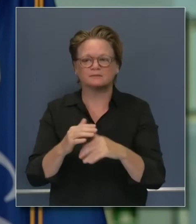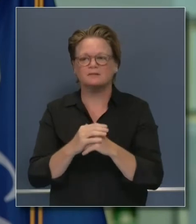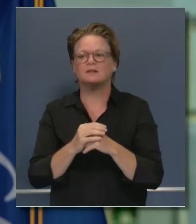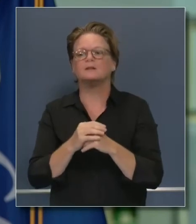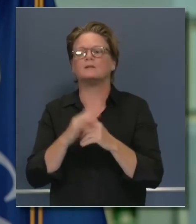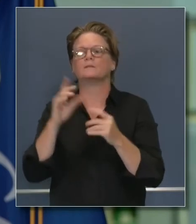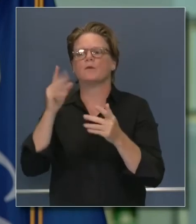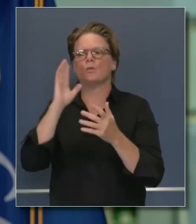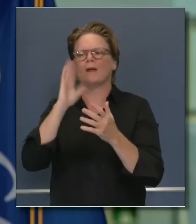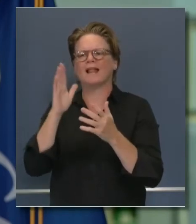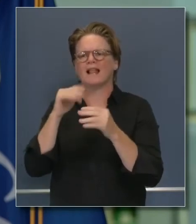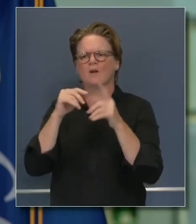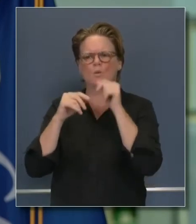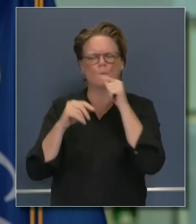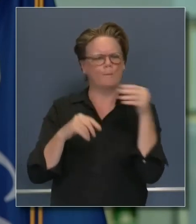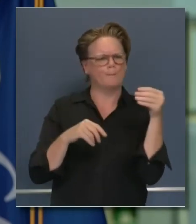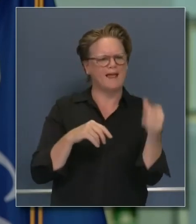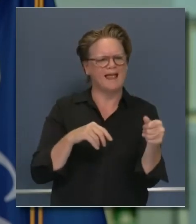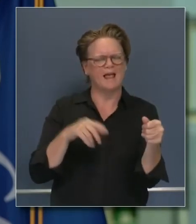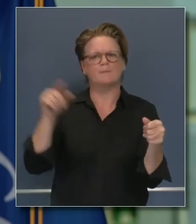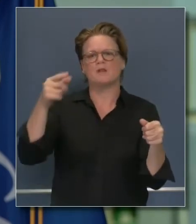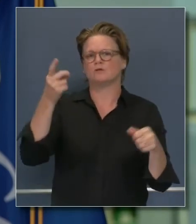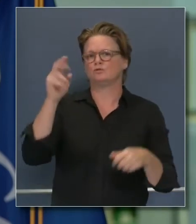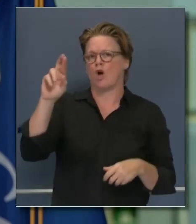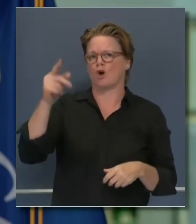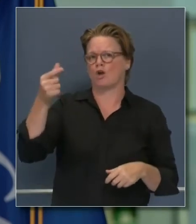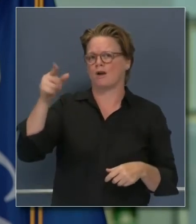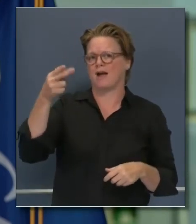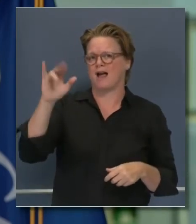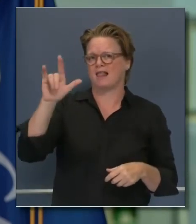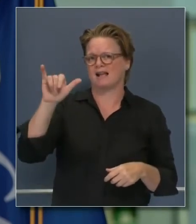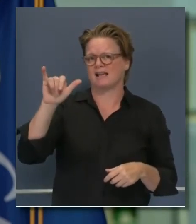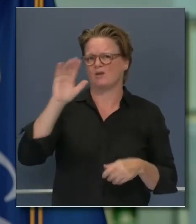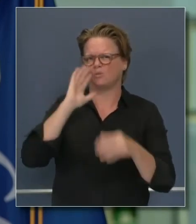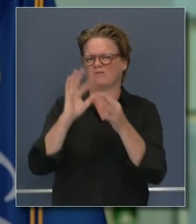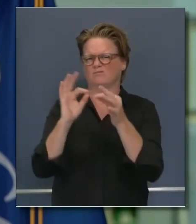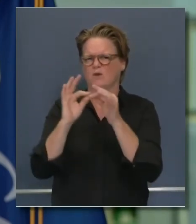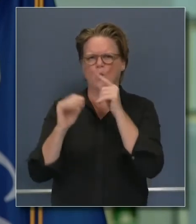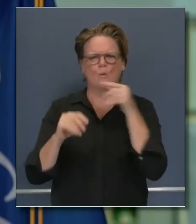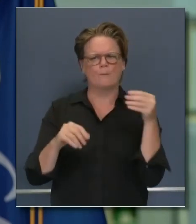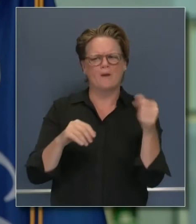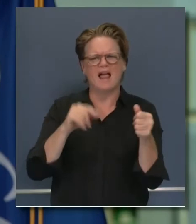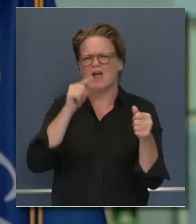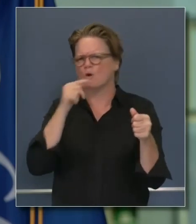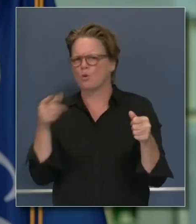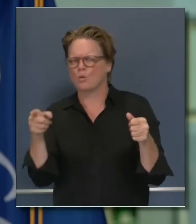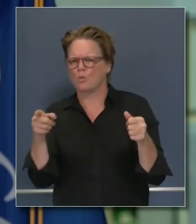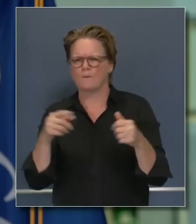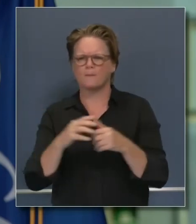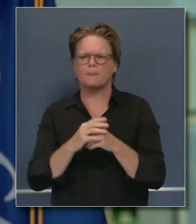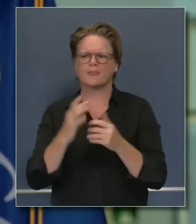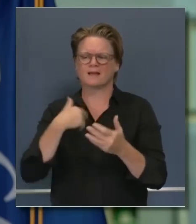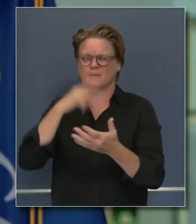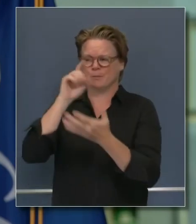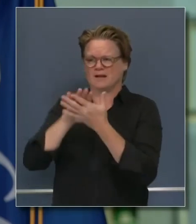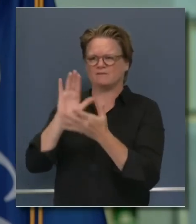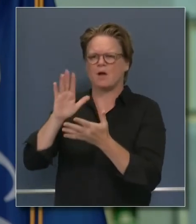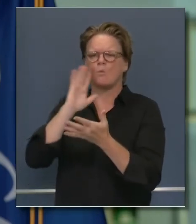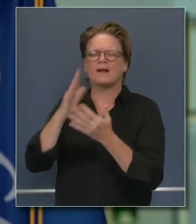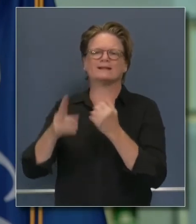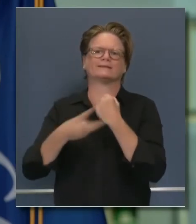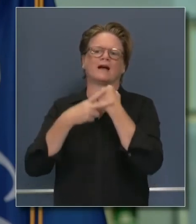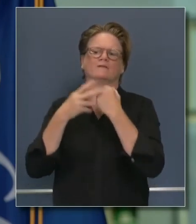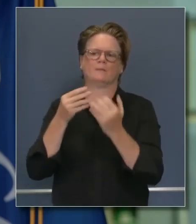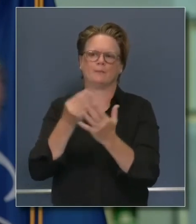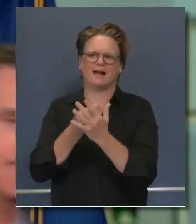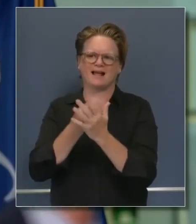for tests and why we believe this will lower the cost for employers, for the state, and for the